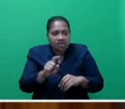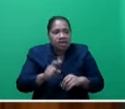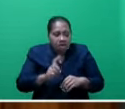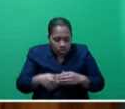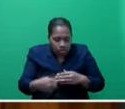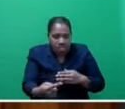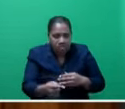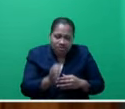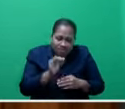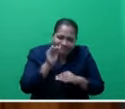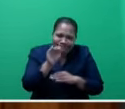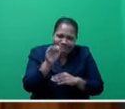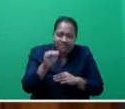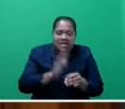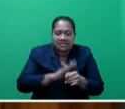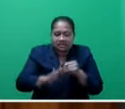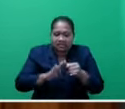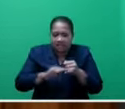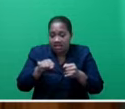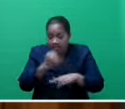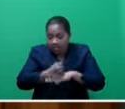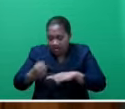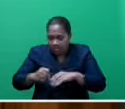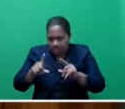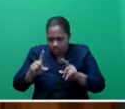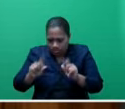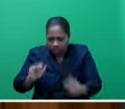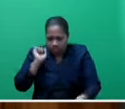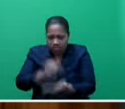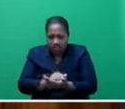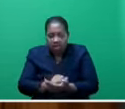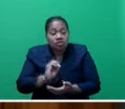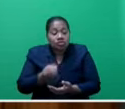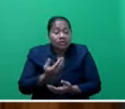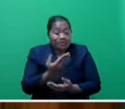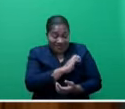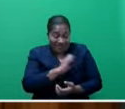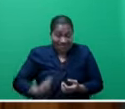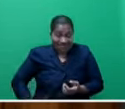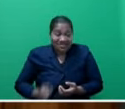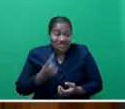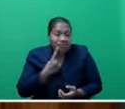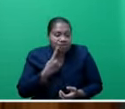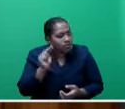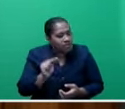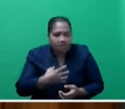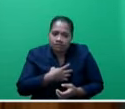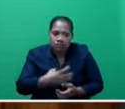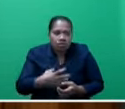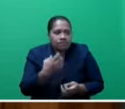government gets it right. Now, Honourable Speaker, addressing His Excellency's speech, we need more than just